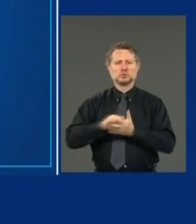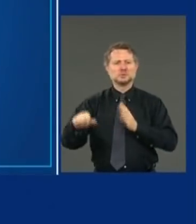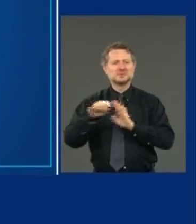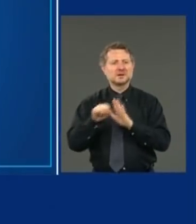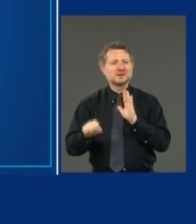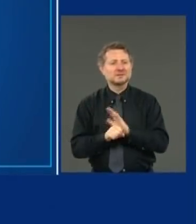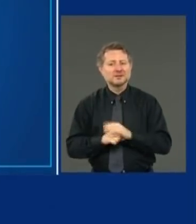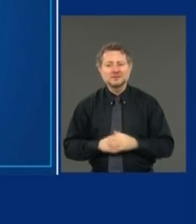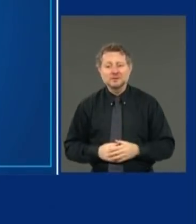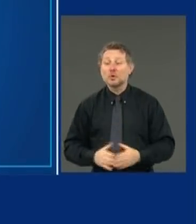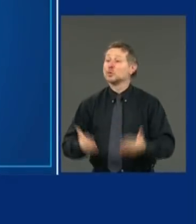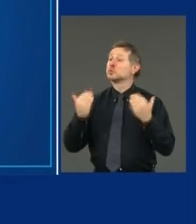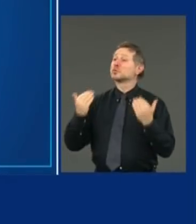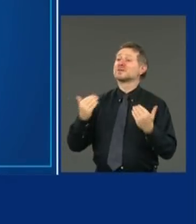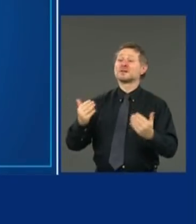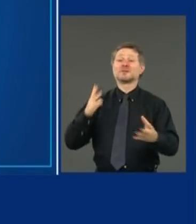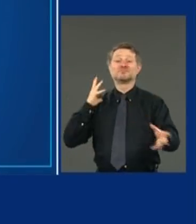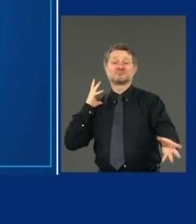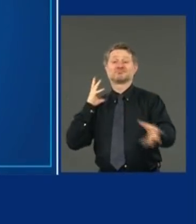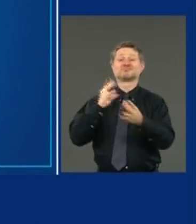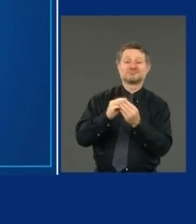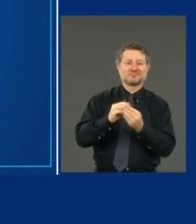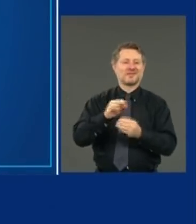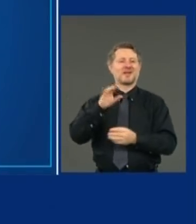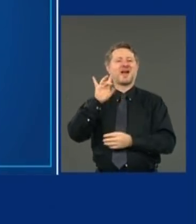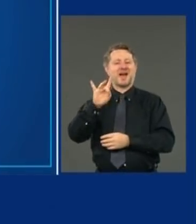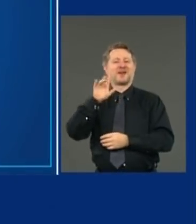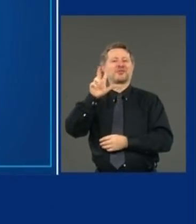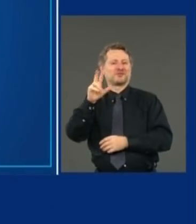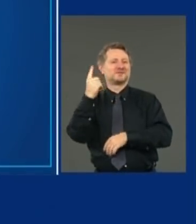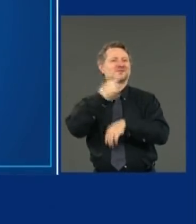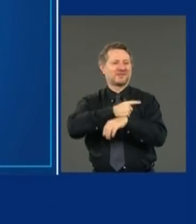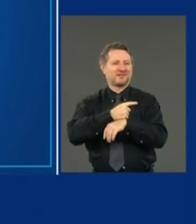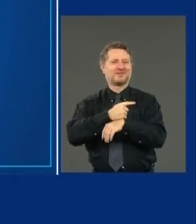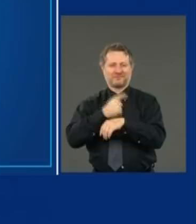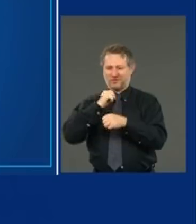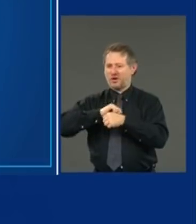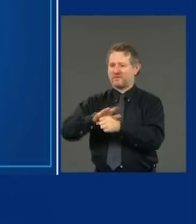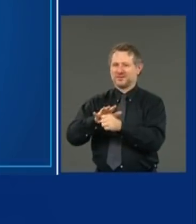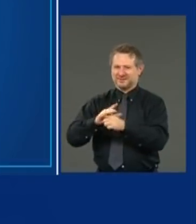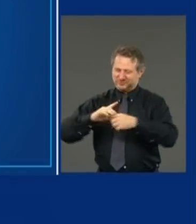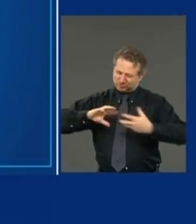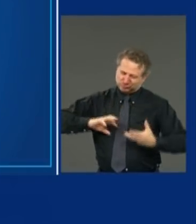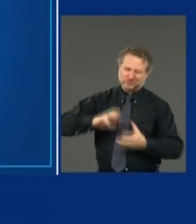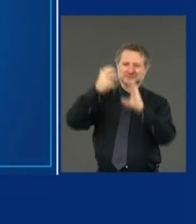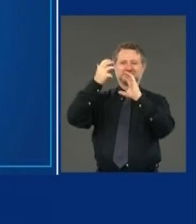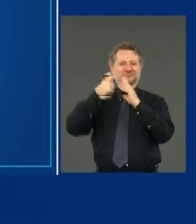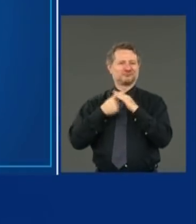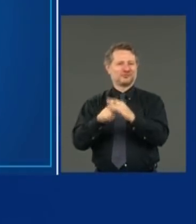Today is day 83 of the COVID-19 crisis. Some of my